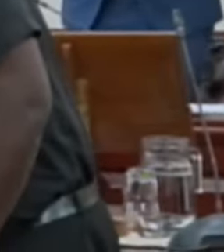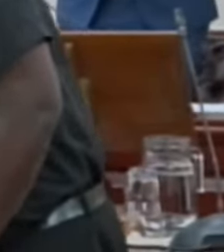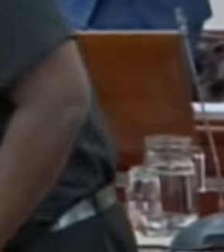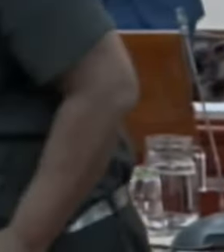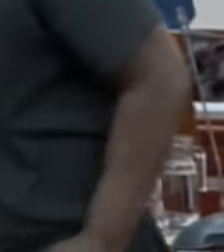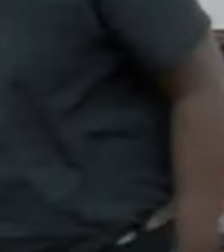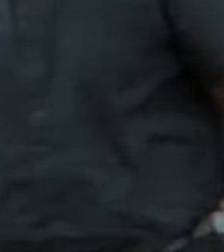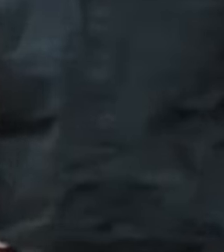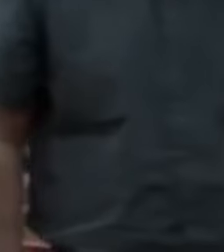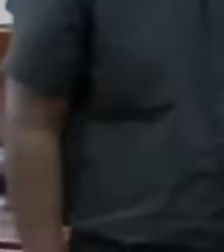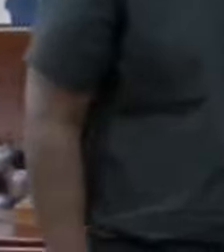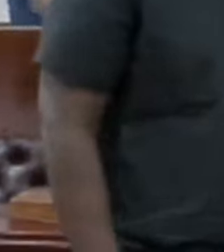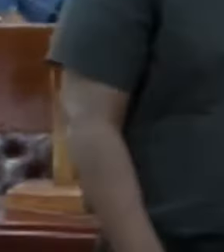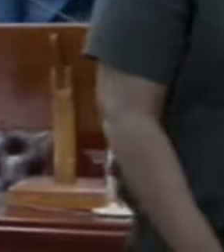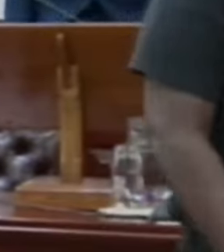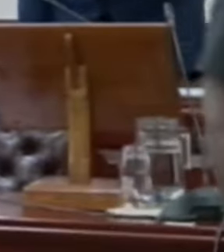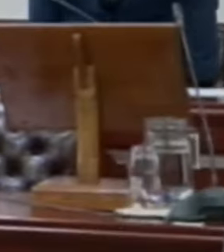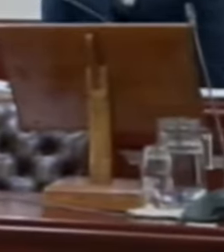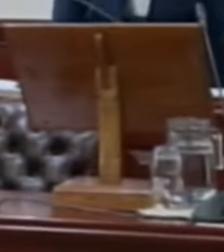Please be seated.